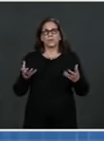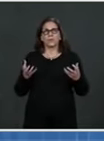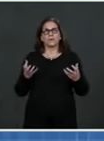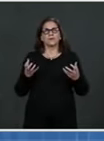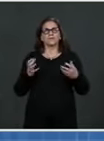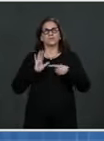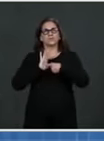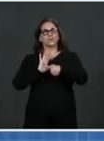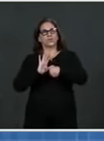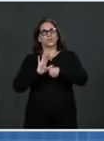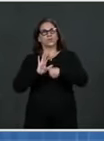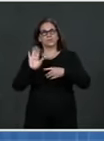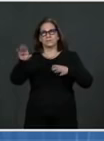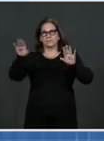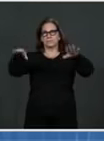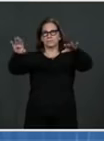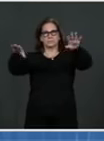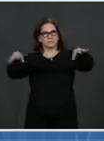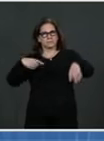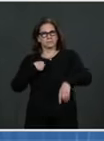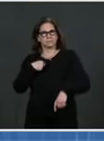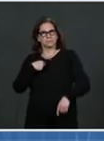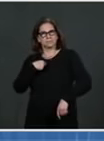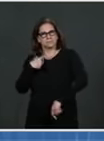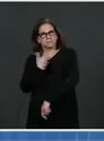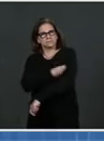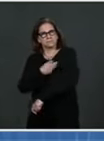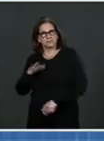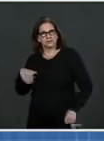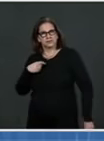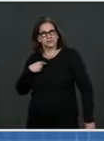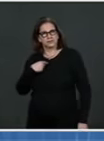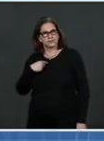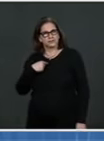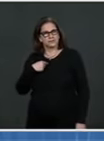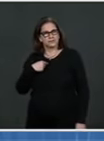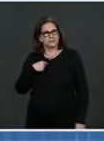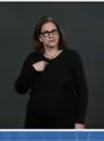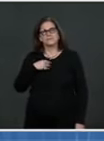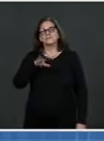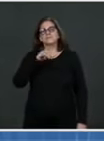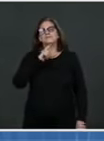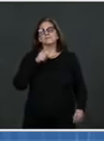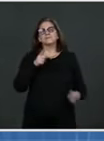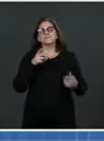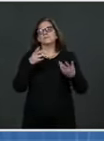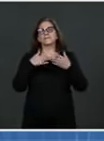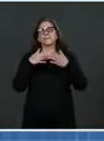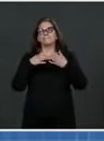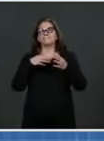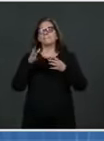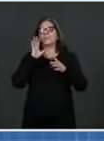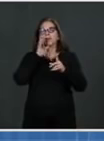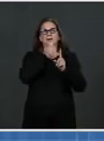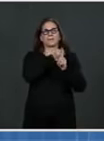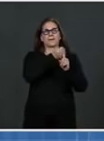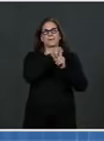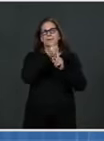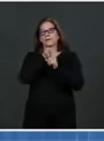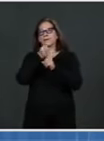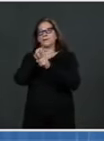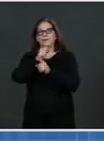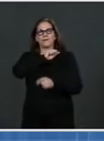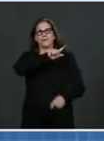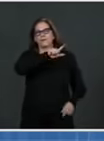vaccination in various forms. This is going to hit all all parts of society. And so naturally, the government is involved. But